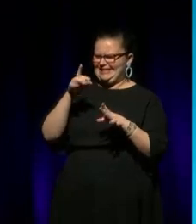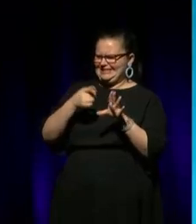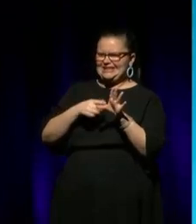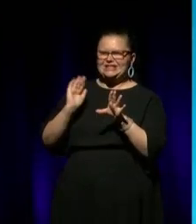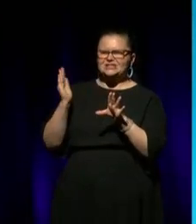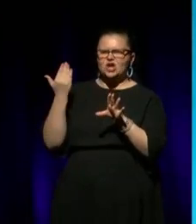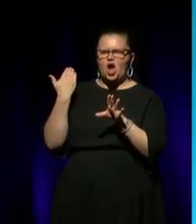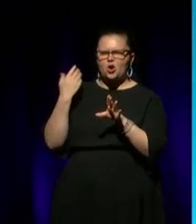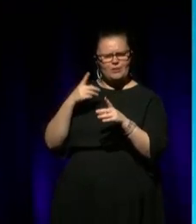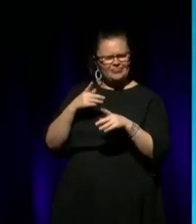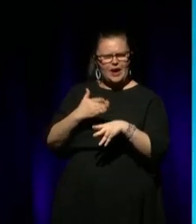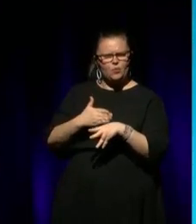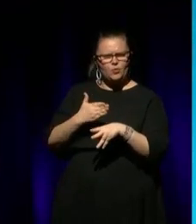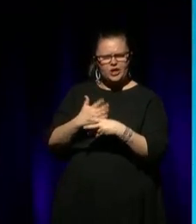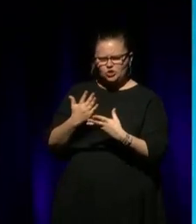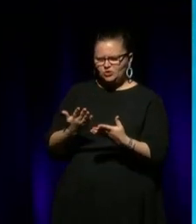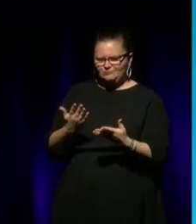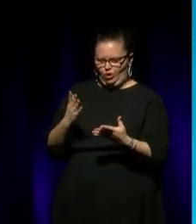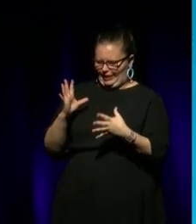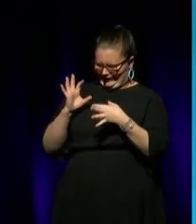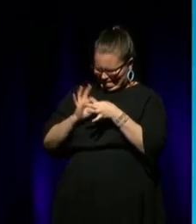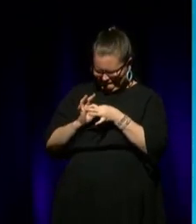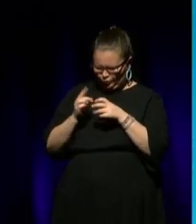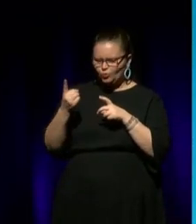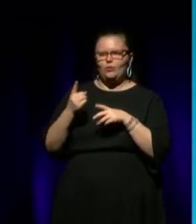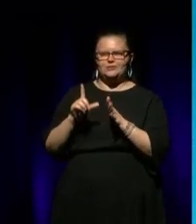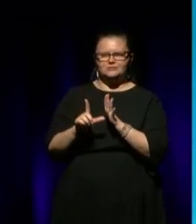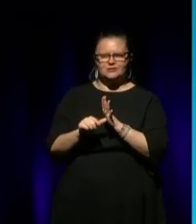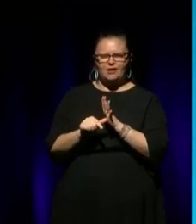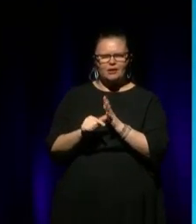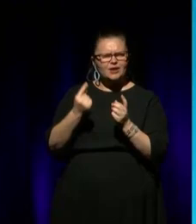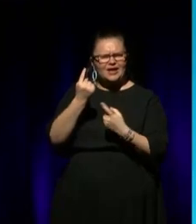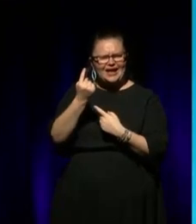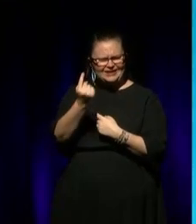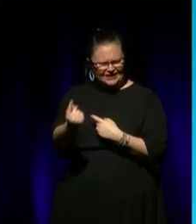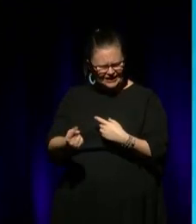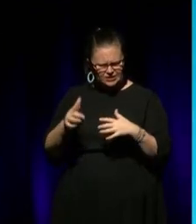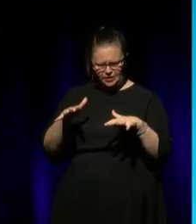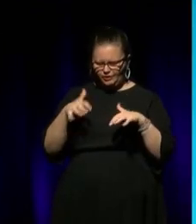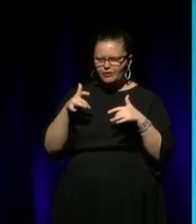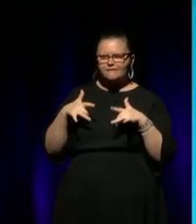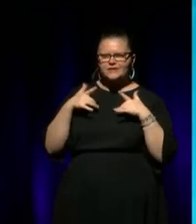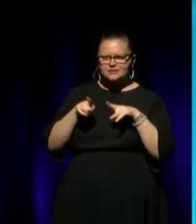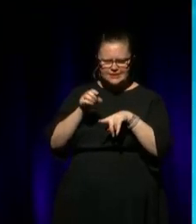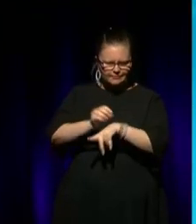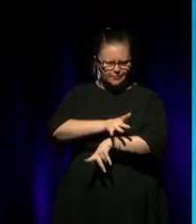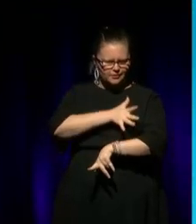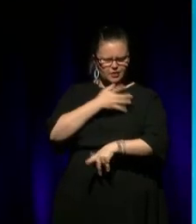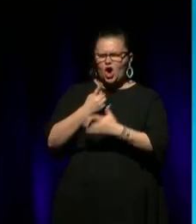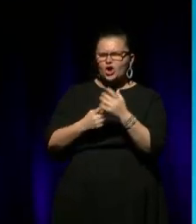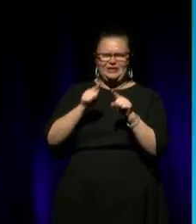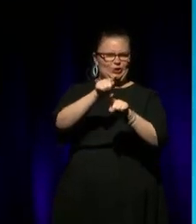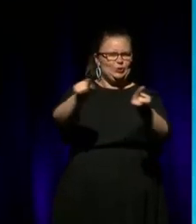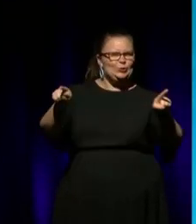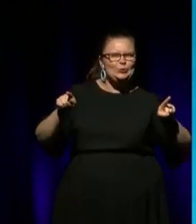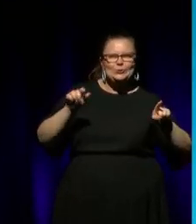timeless, you know. And each audience lives with the same exhilaration and the same nourishment. only you can view how you